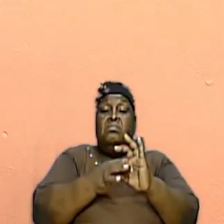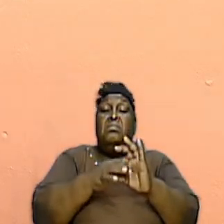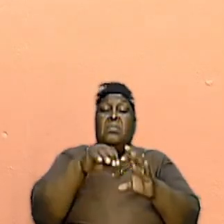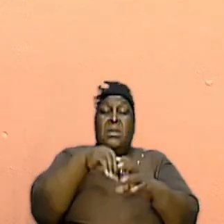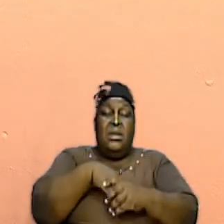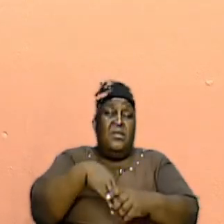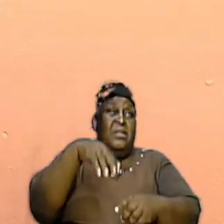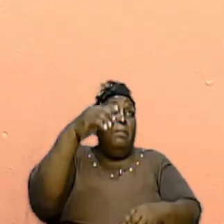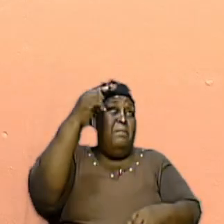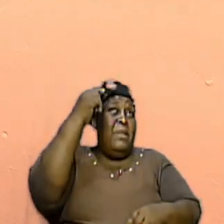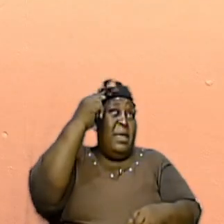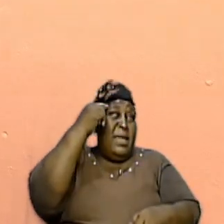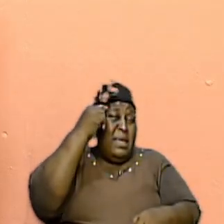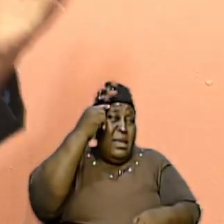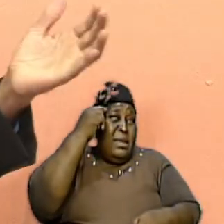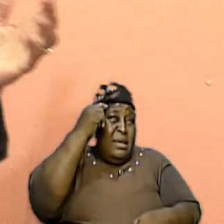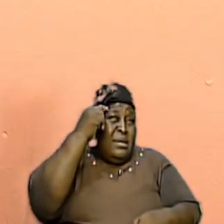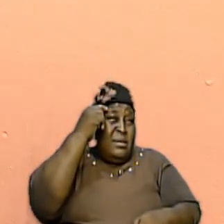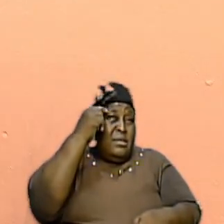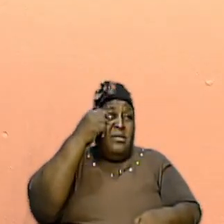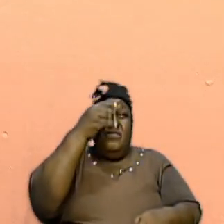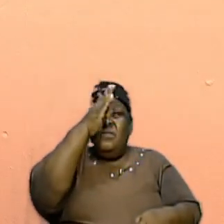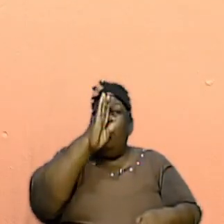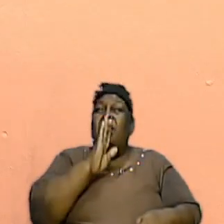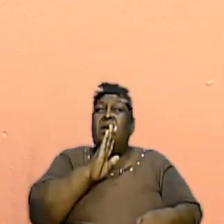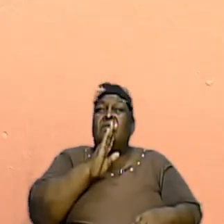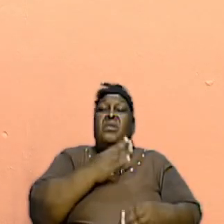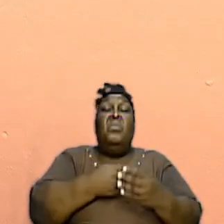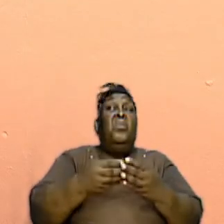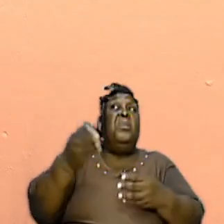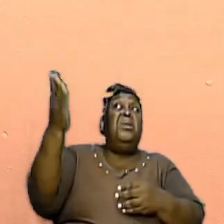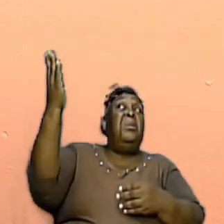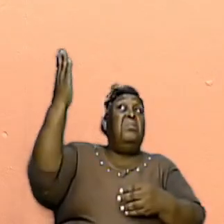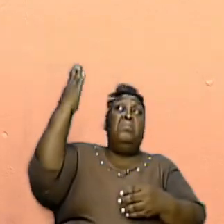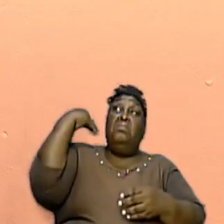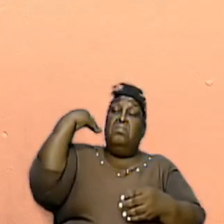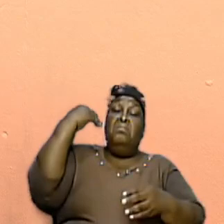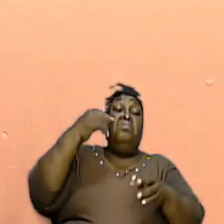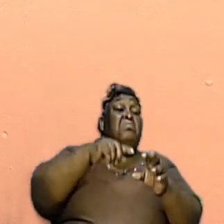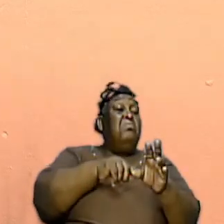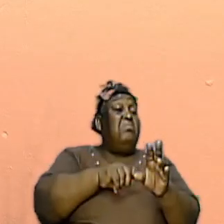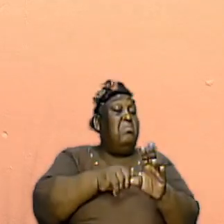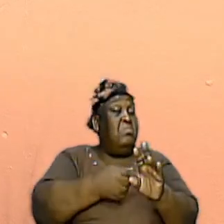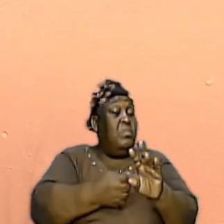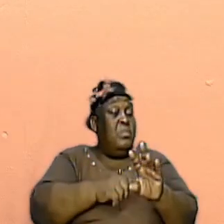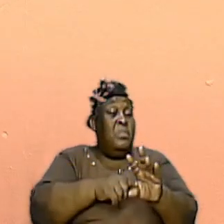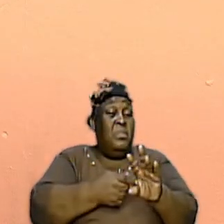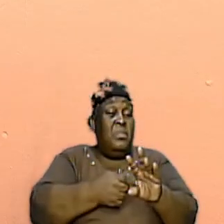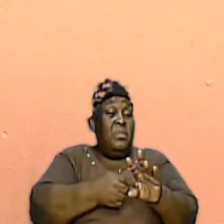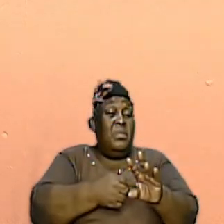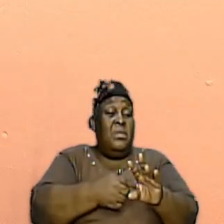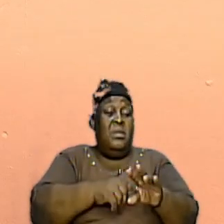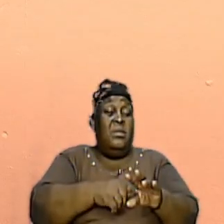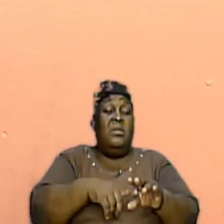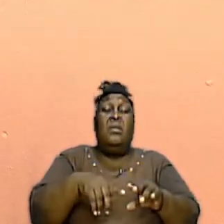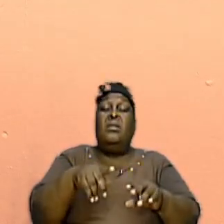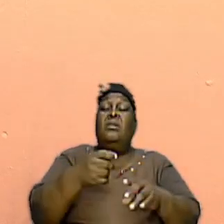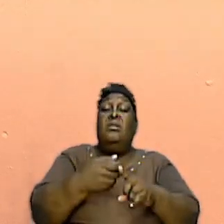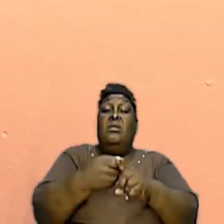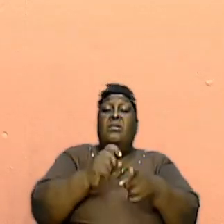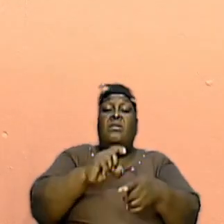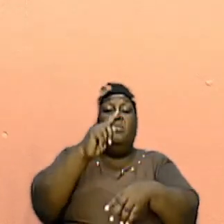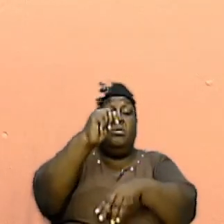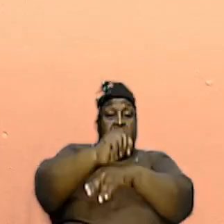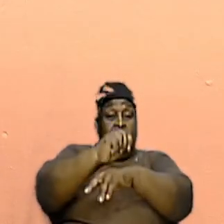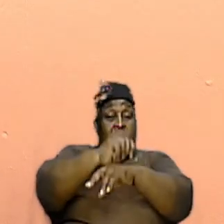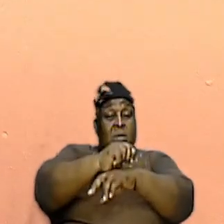mind of Almighty God from way back at the beginning. We therefore started from the tabernacle in the wilderness